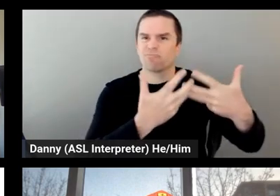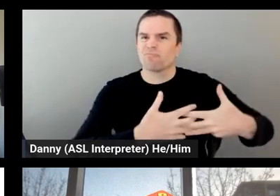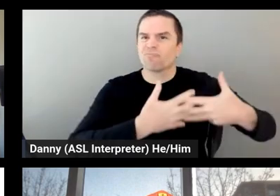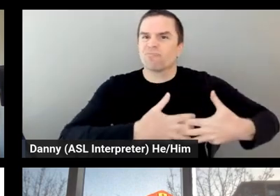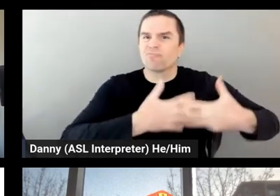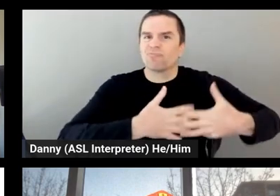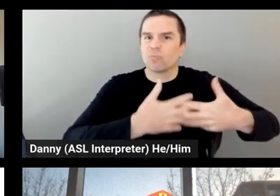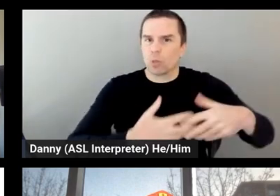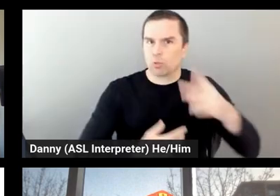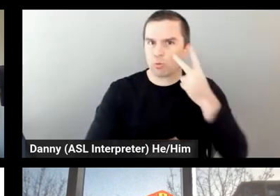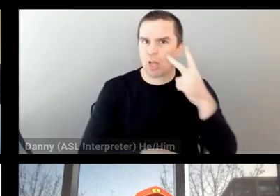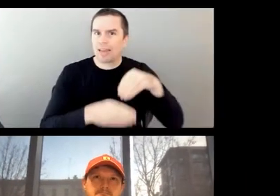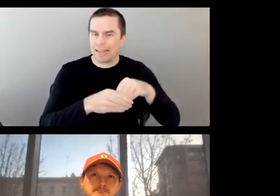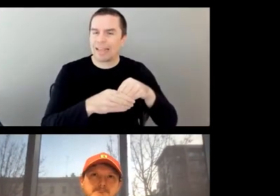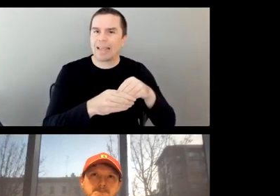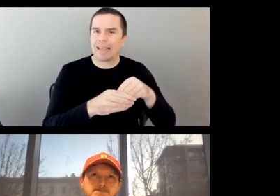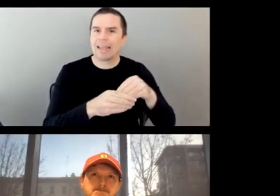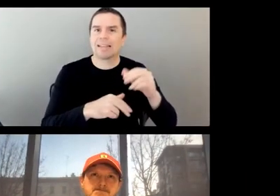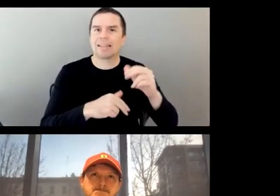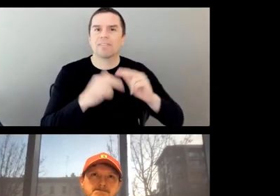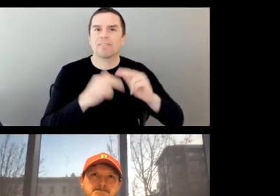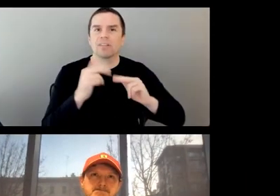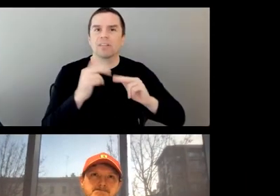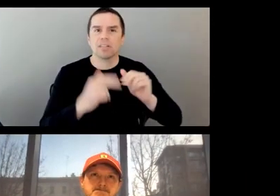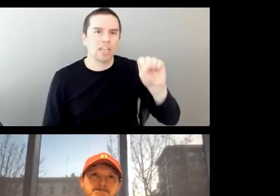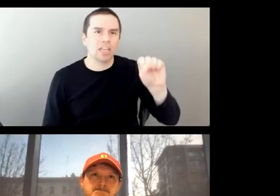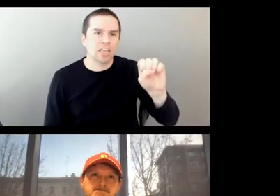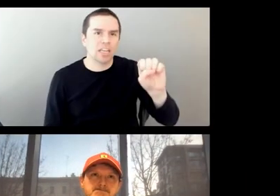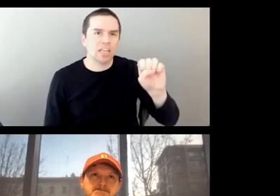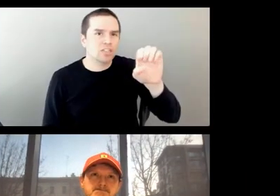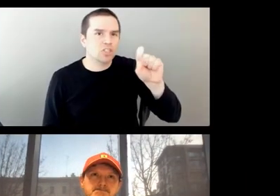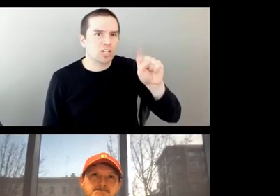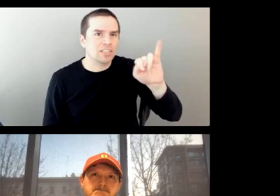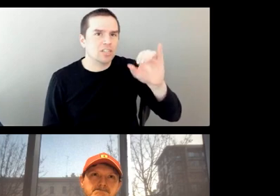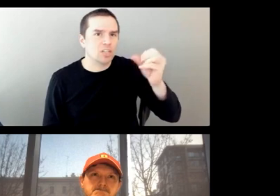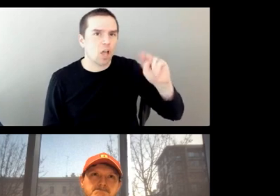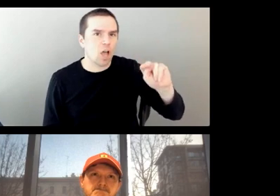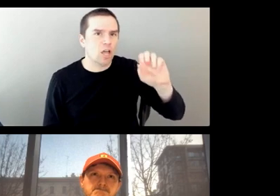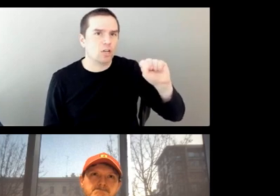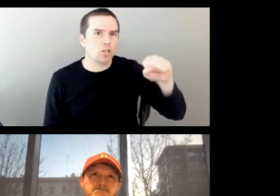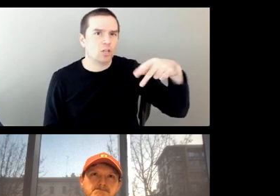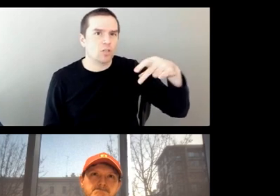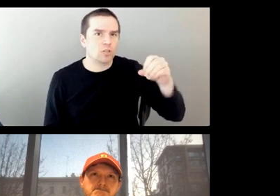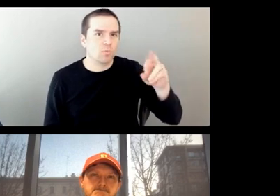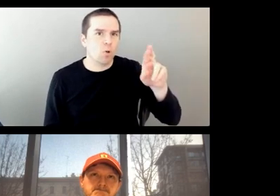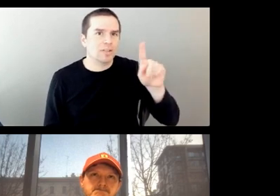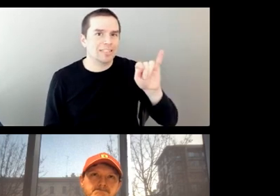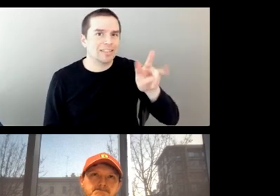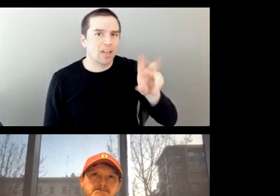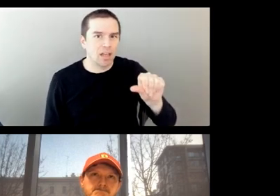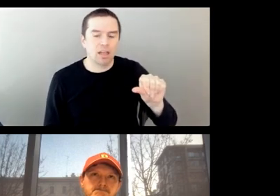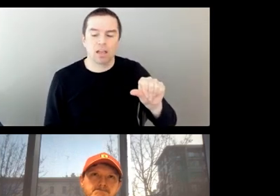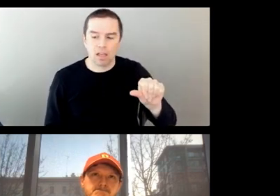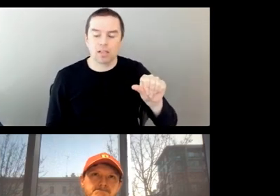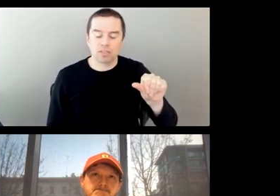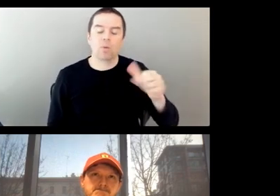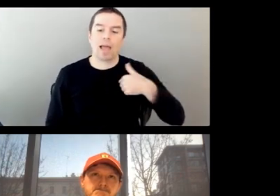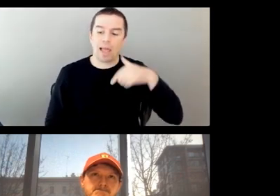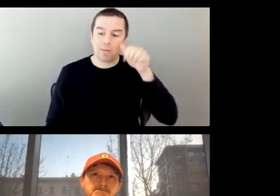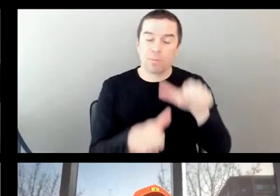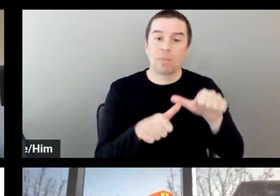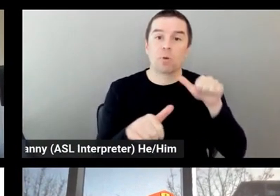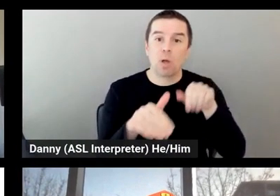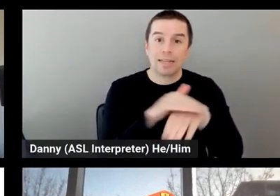magic happens. And, you know, I remember walking in and really just saying, wow, this is where the history